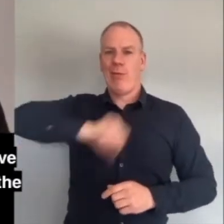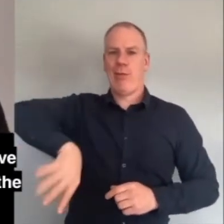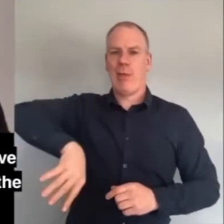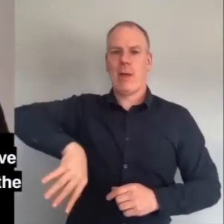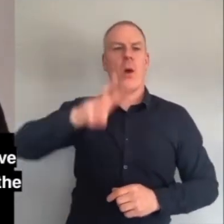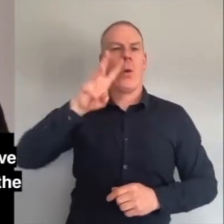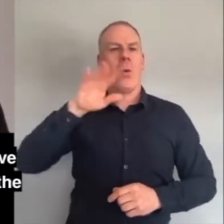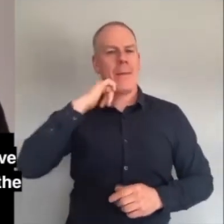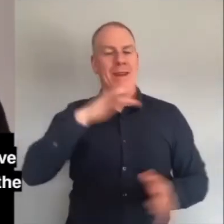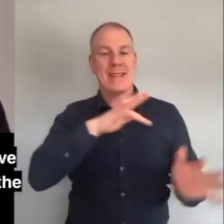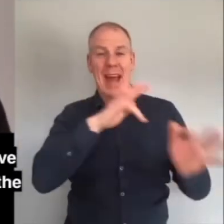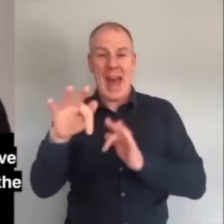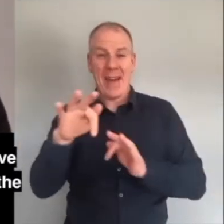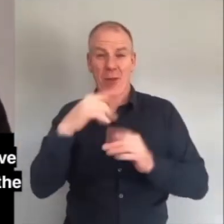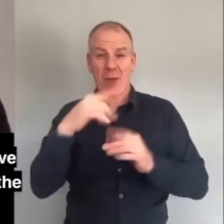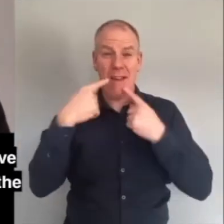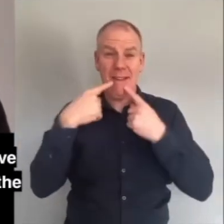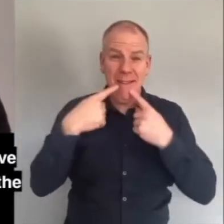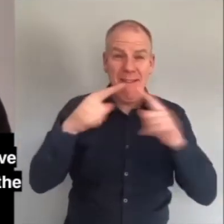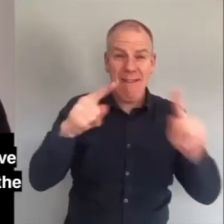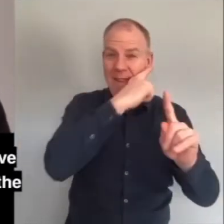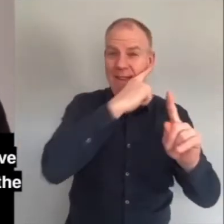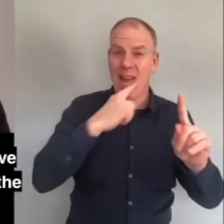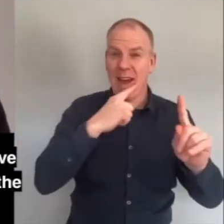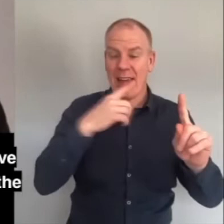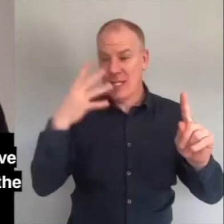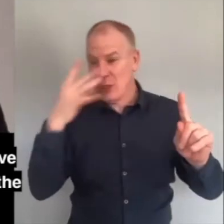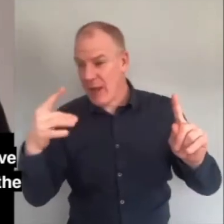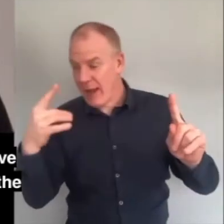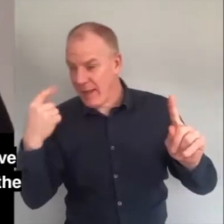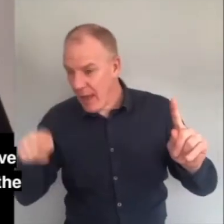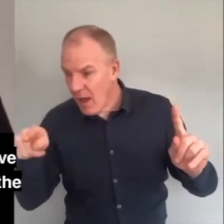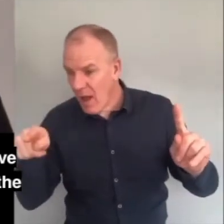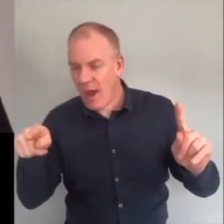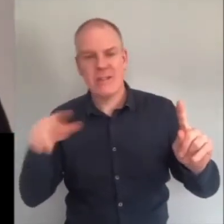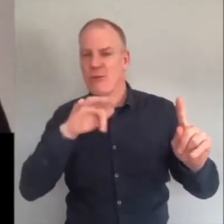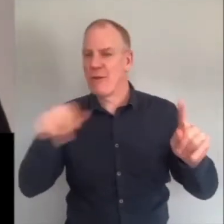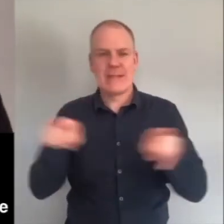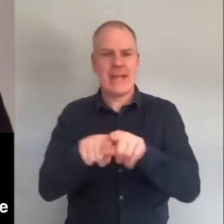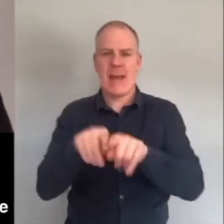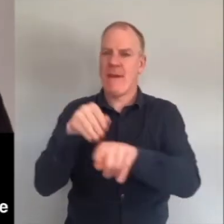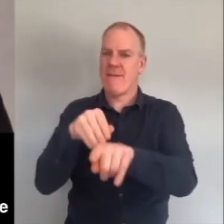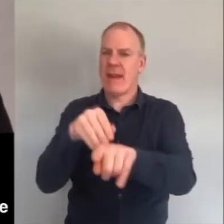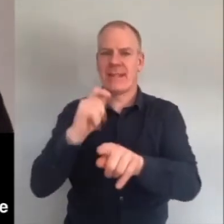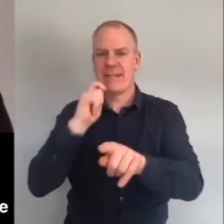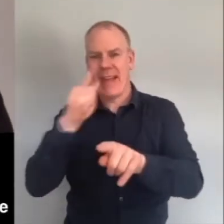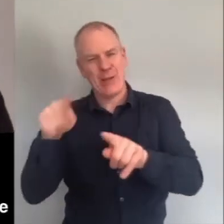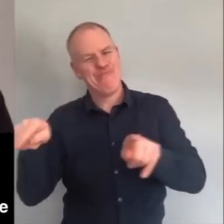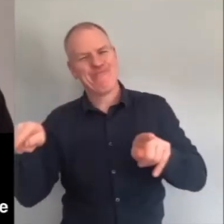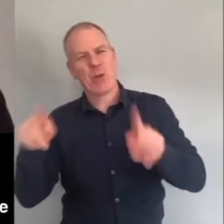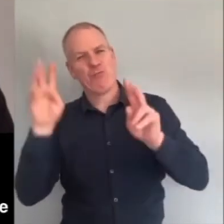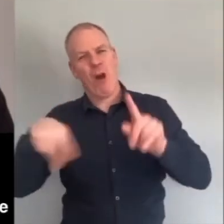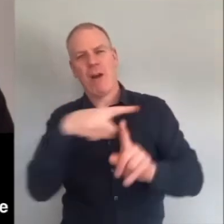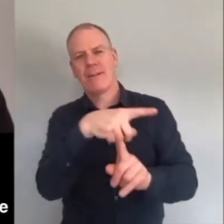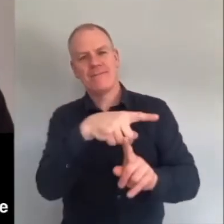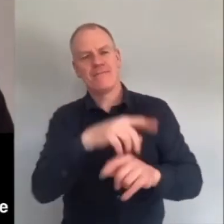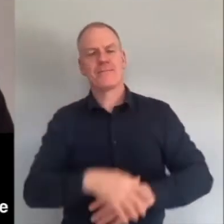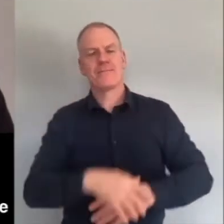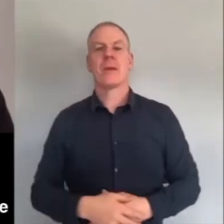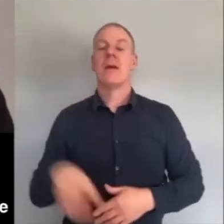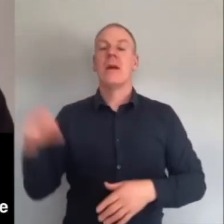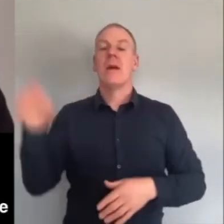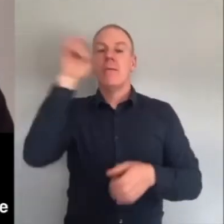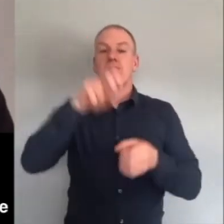post lie fact checking rarely has the impact of the original lie. And with Brexit, too, journalists